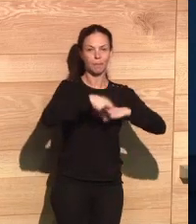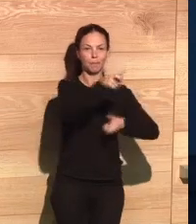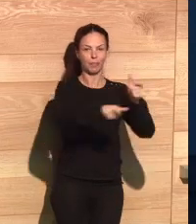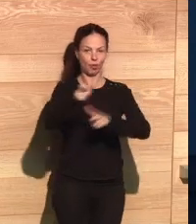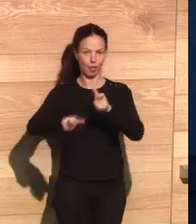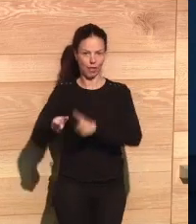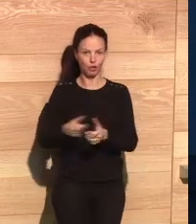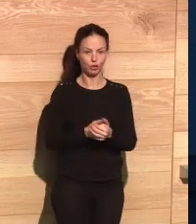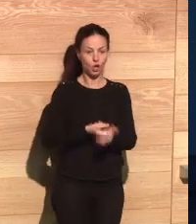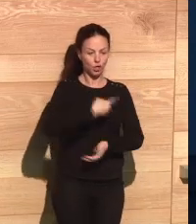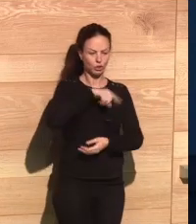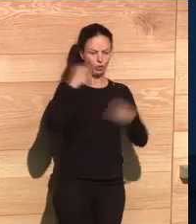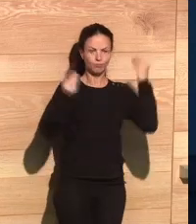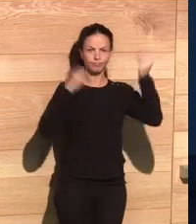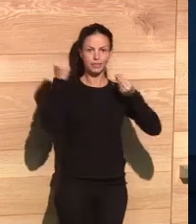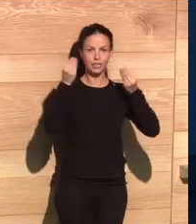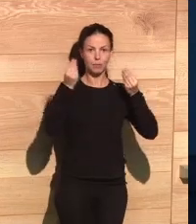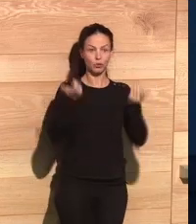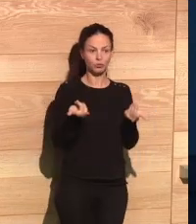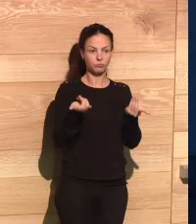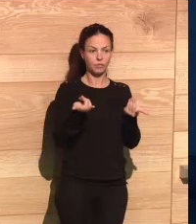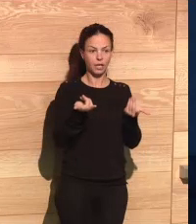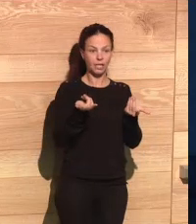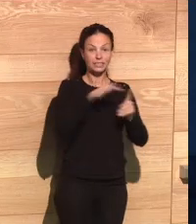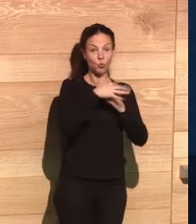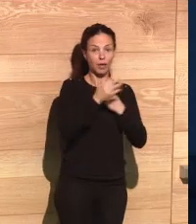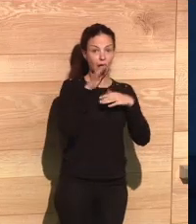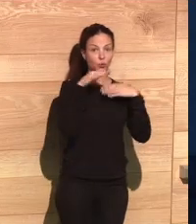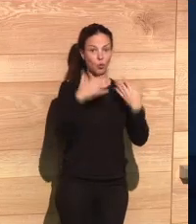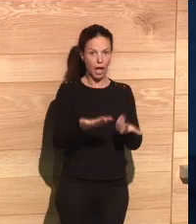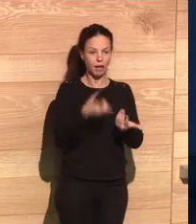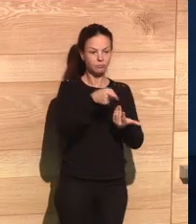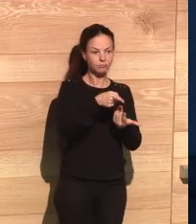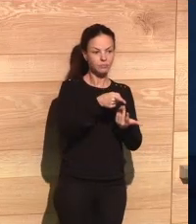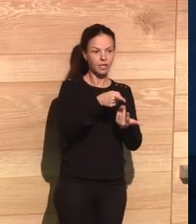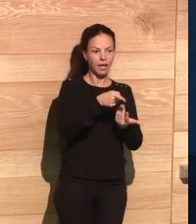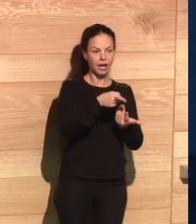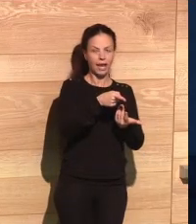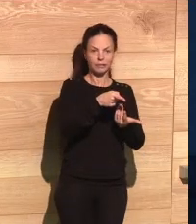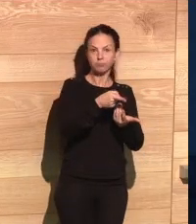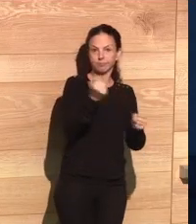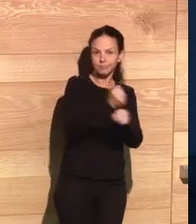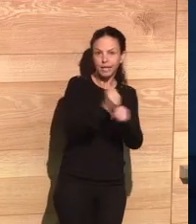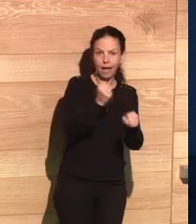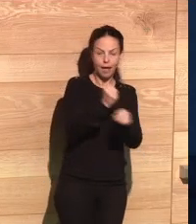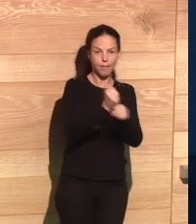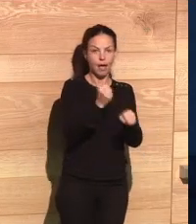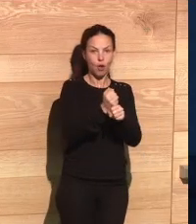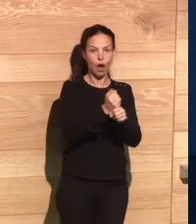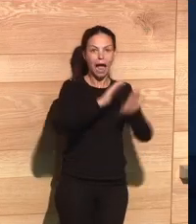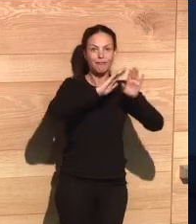governments, companies, and citizens relate to each other. And we consider that in the current context, this type of exercise